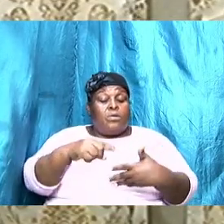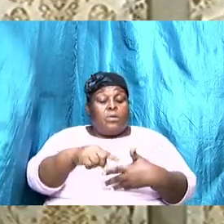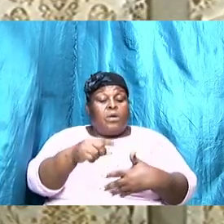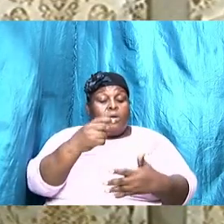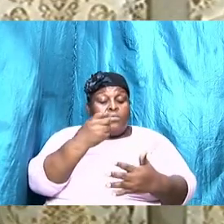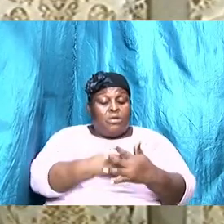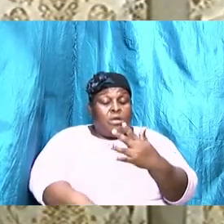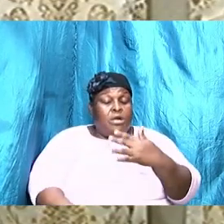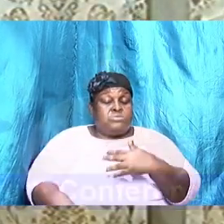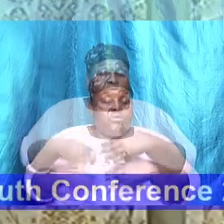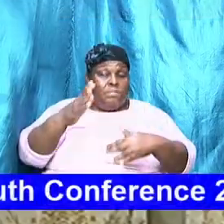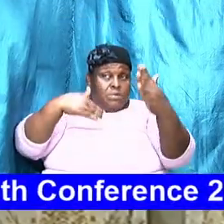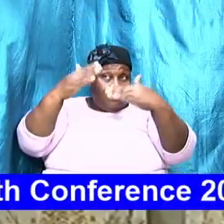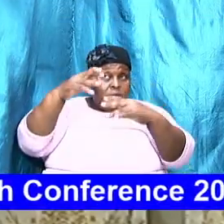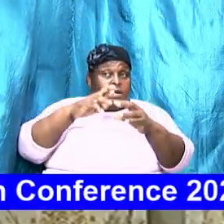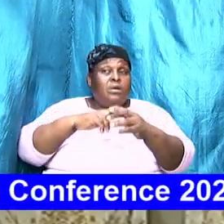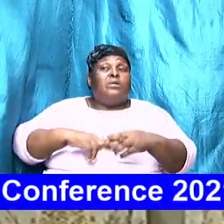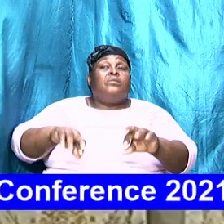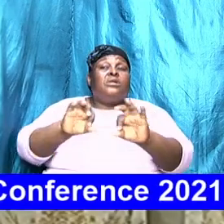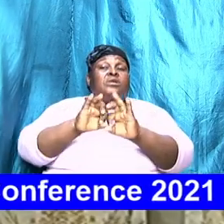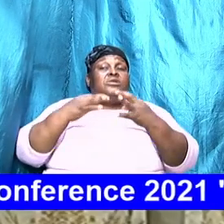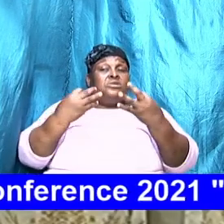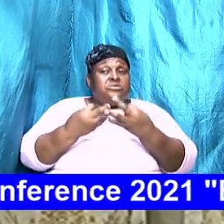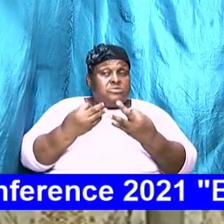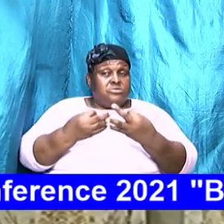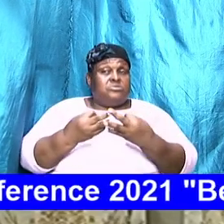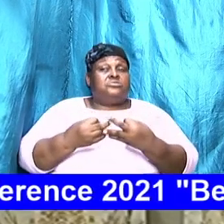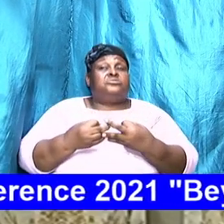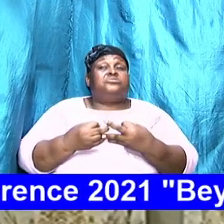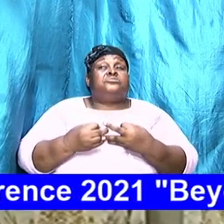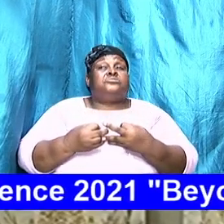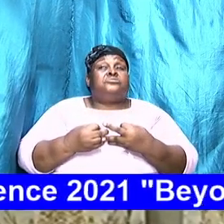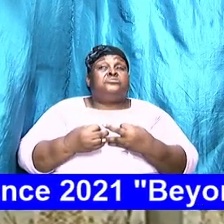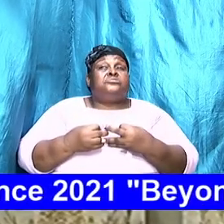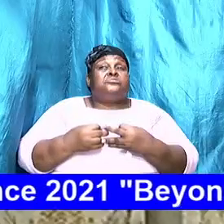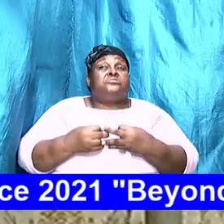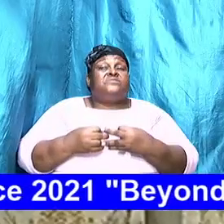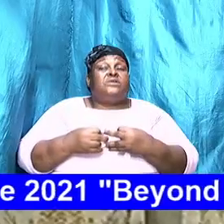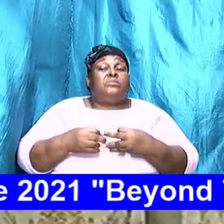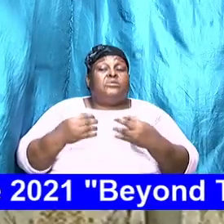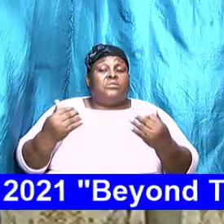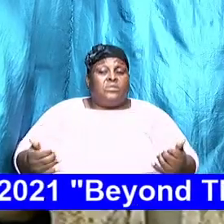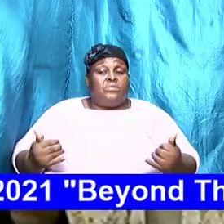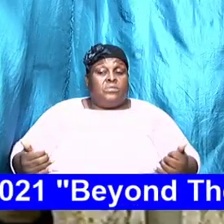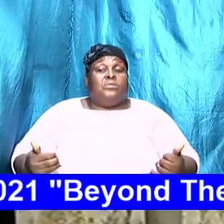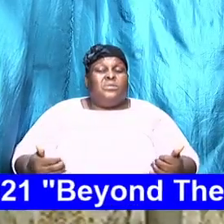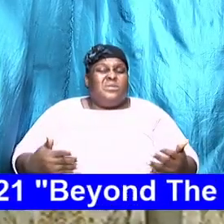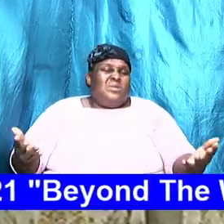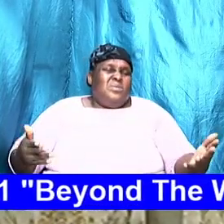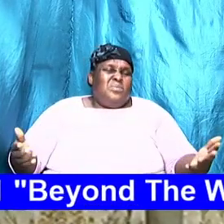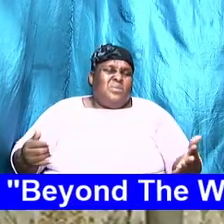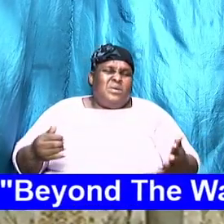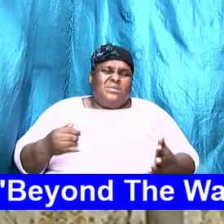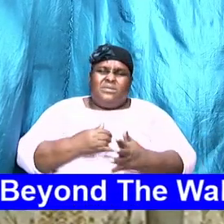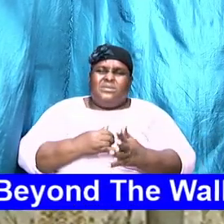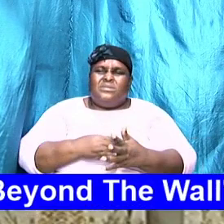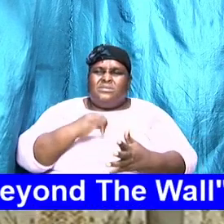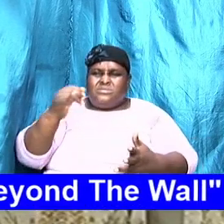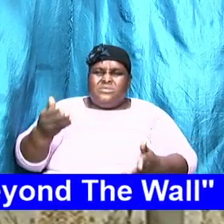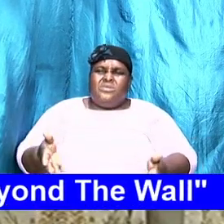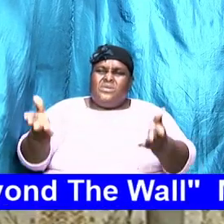something we are building a relationship now so we are going to count the cost what is it that we come together